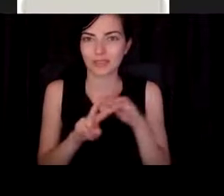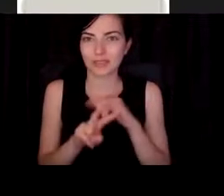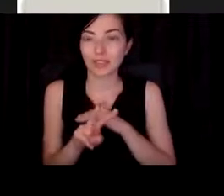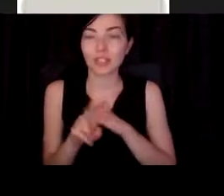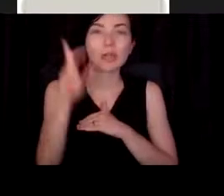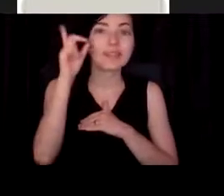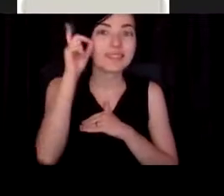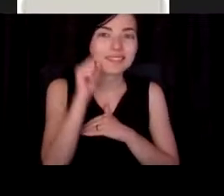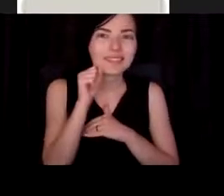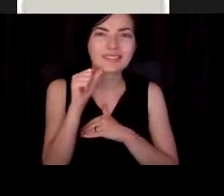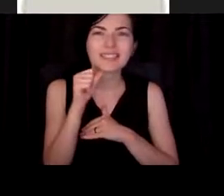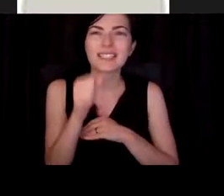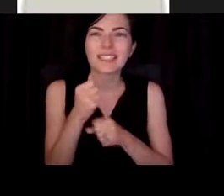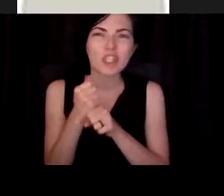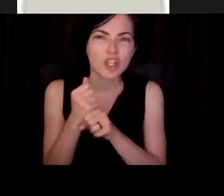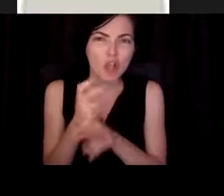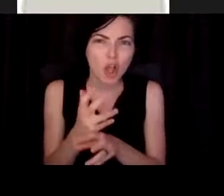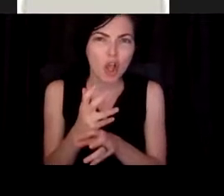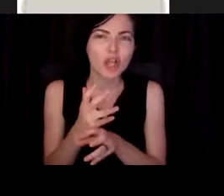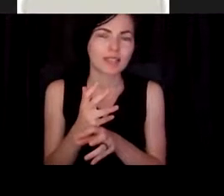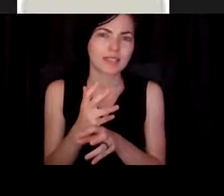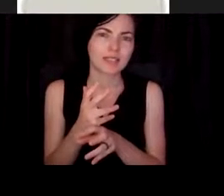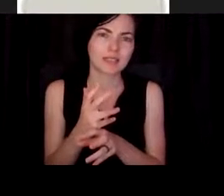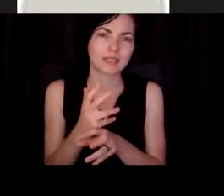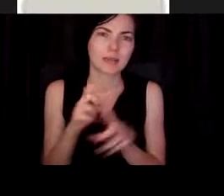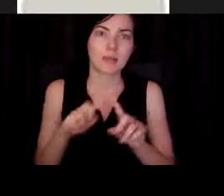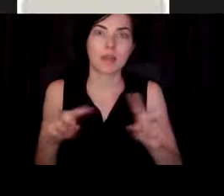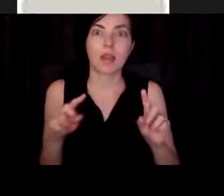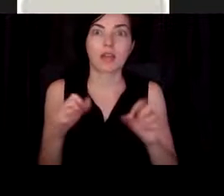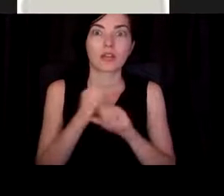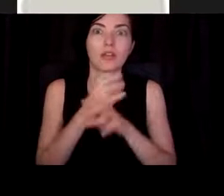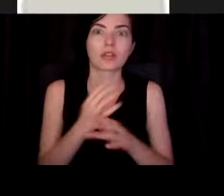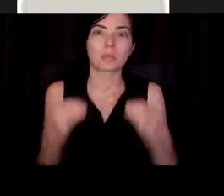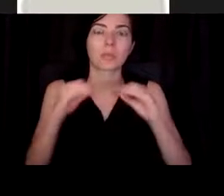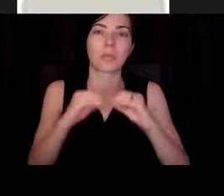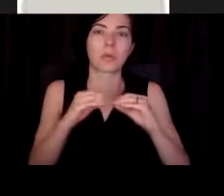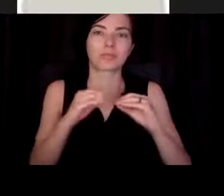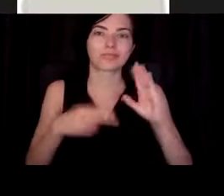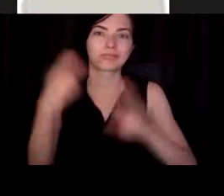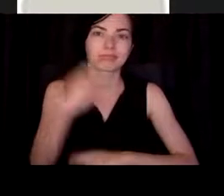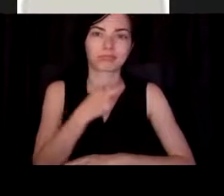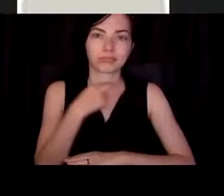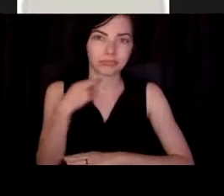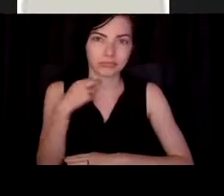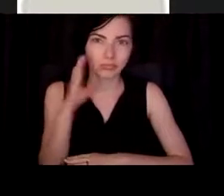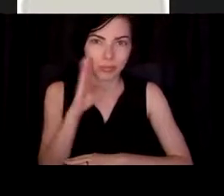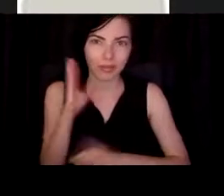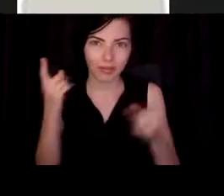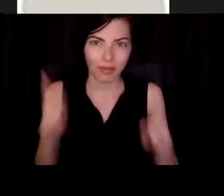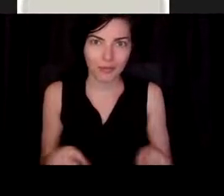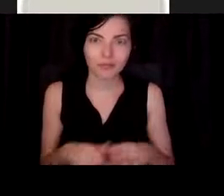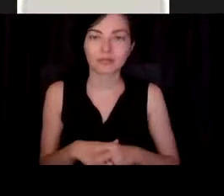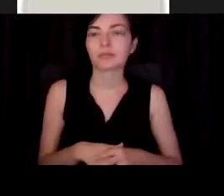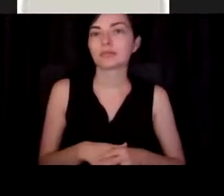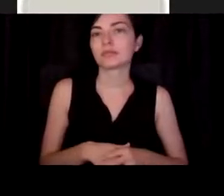structural heart defect, but it really predisposes or makes it much more likely that that'll occur. And it's, it's a tough question to say, well,